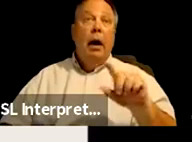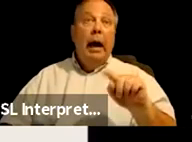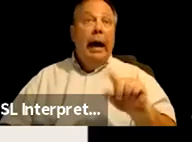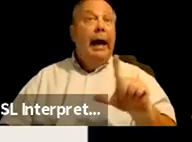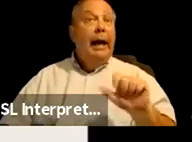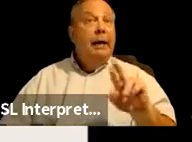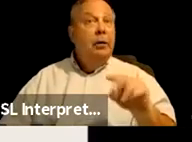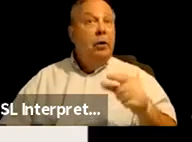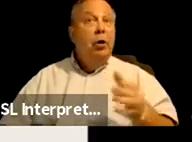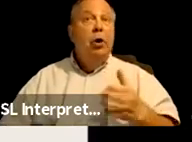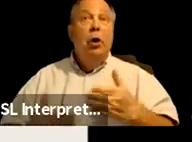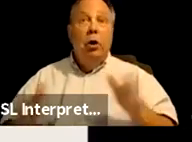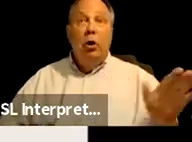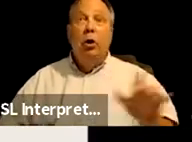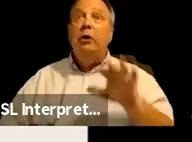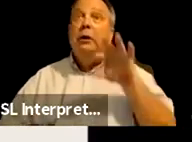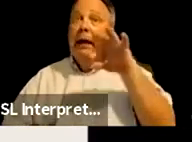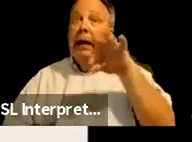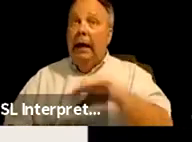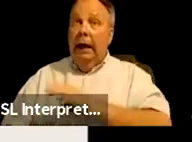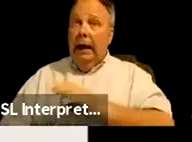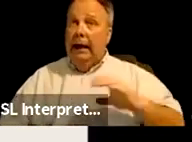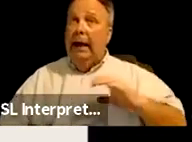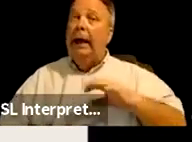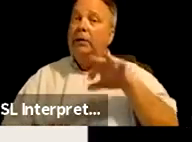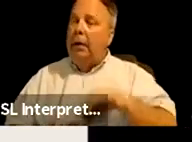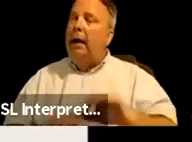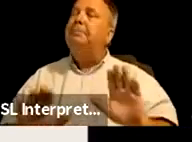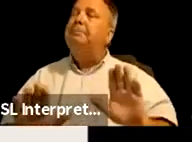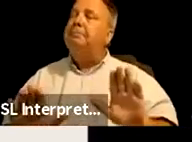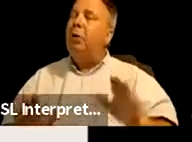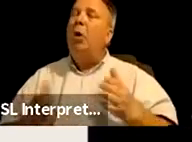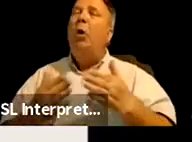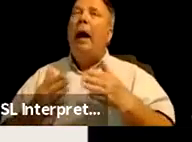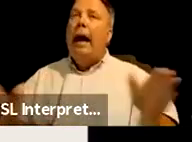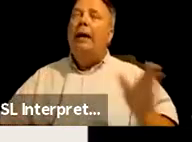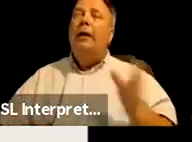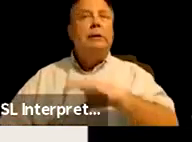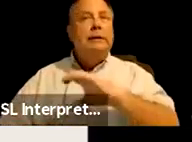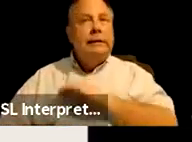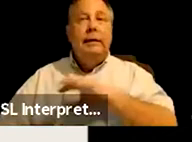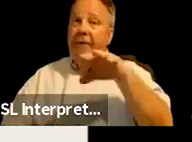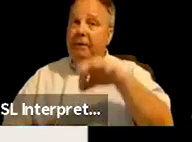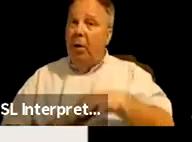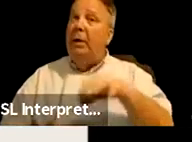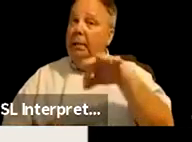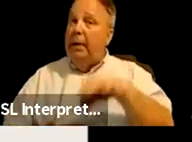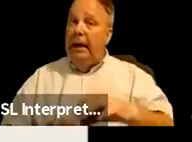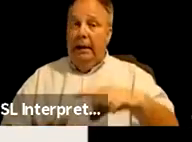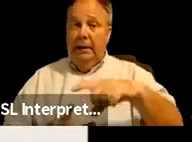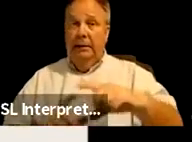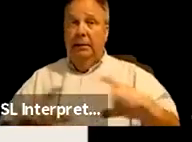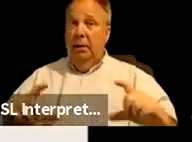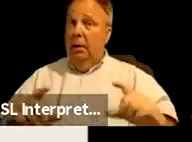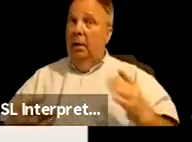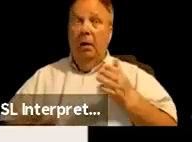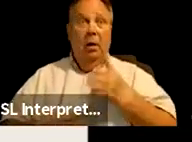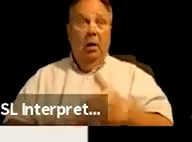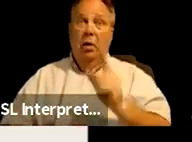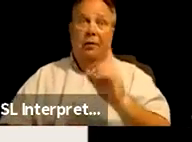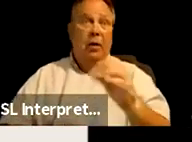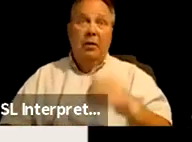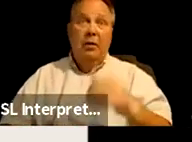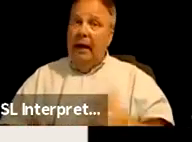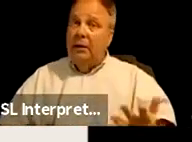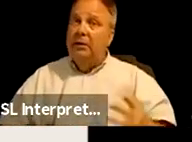uh, council ballots and, or excuse me, out large citizen voting ballots of which there's well over a hundred thousand